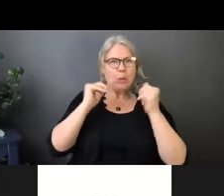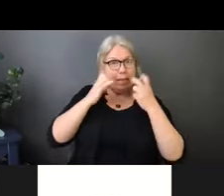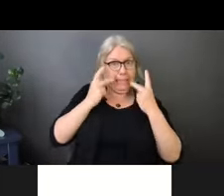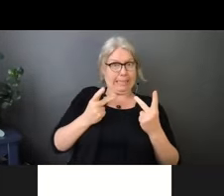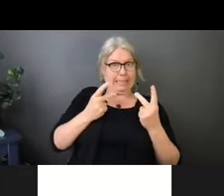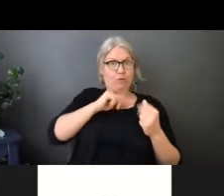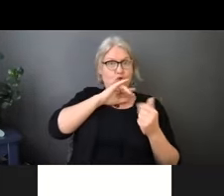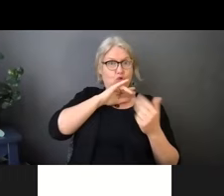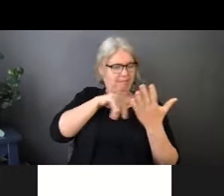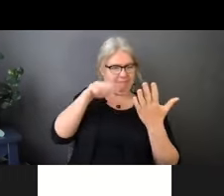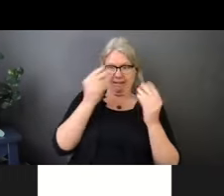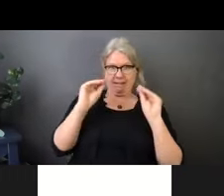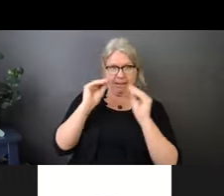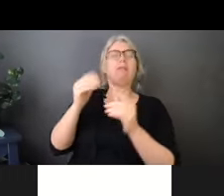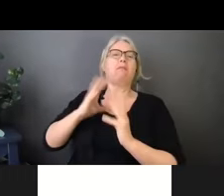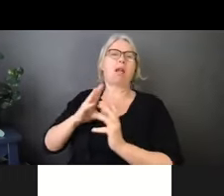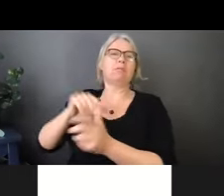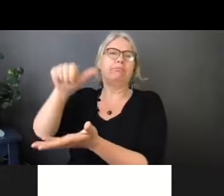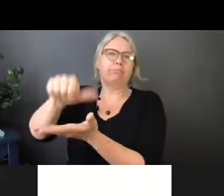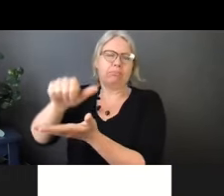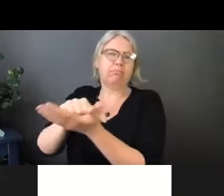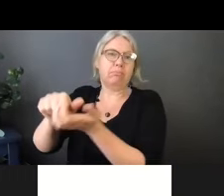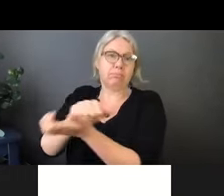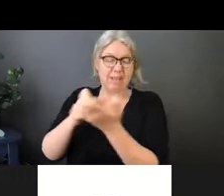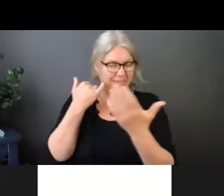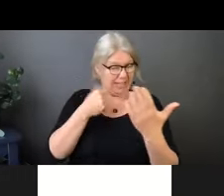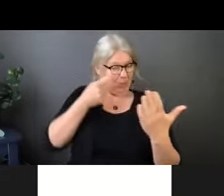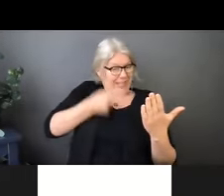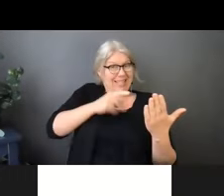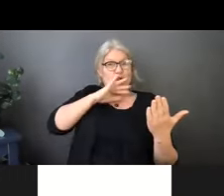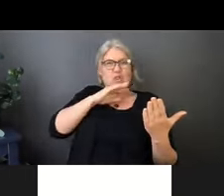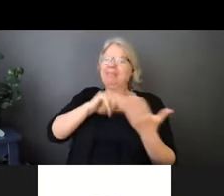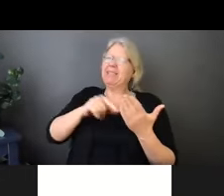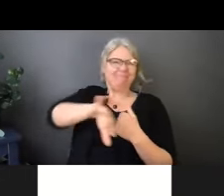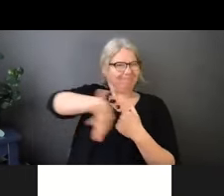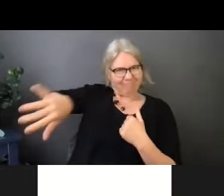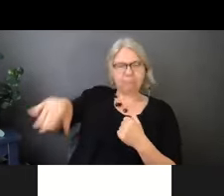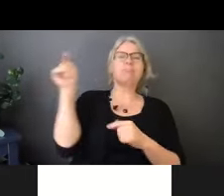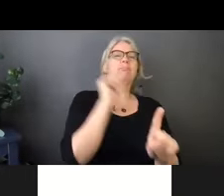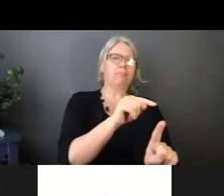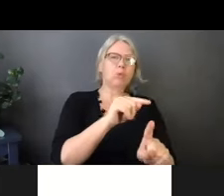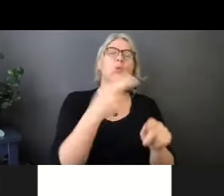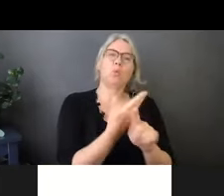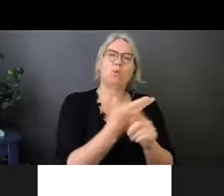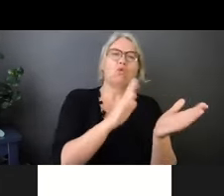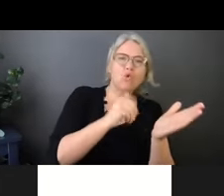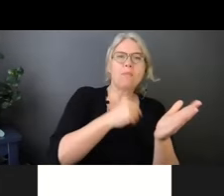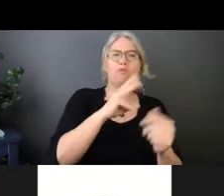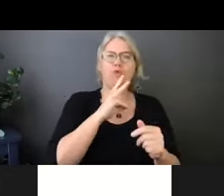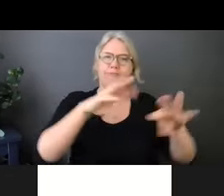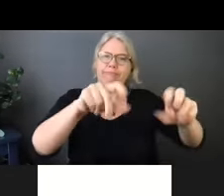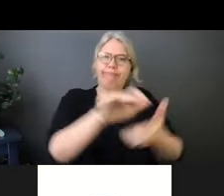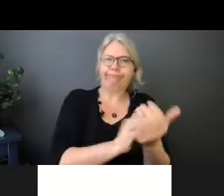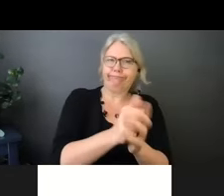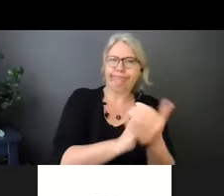or any other thing that may, if your hands are dirty, you've got to use soap and water. Then you can use ABHRs. And remember the who says on the